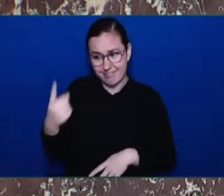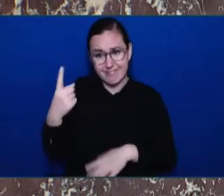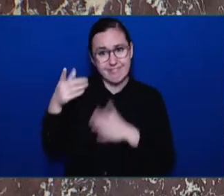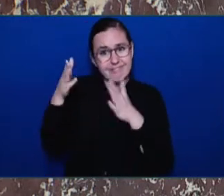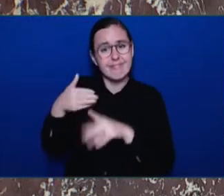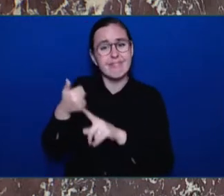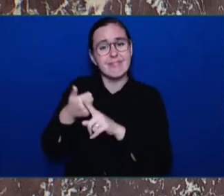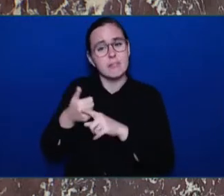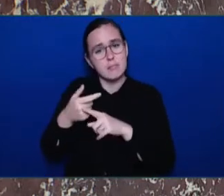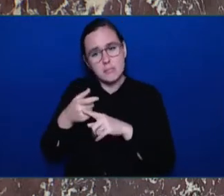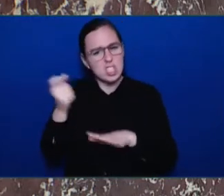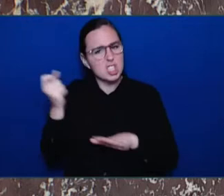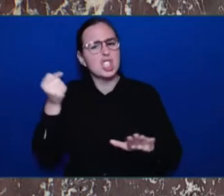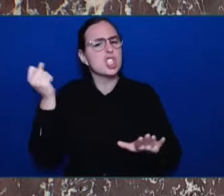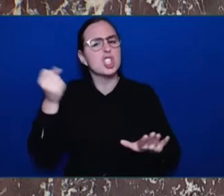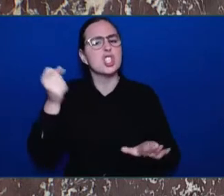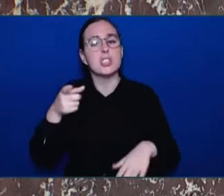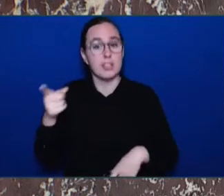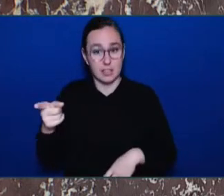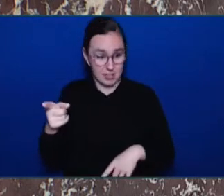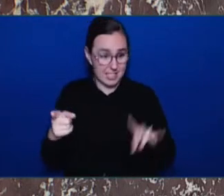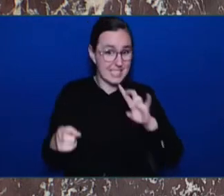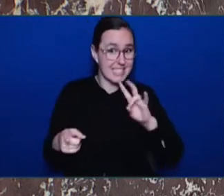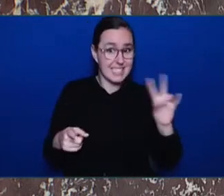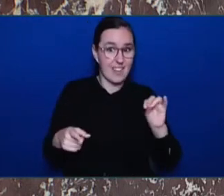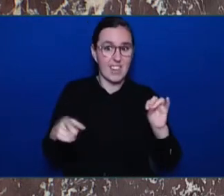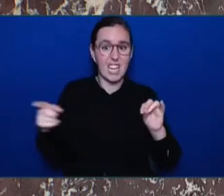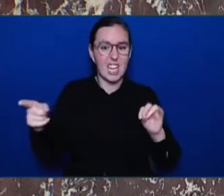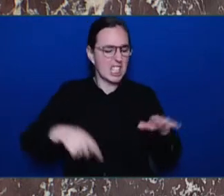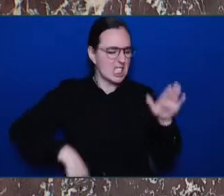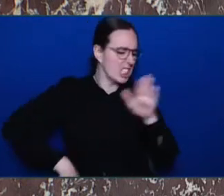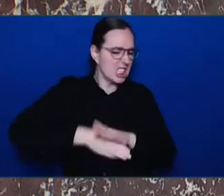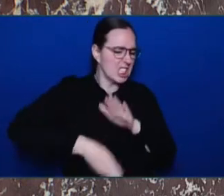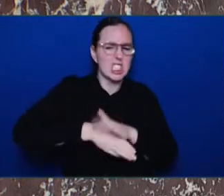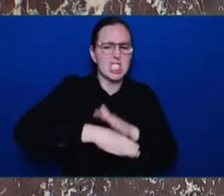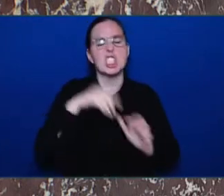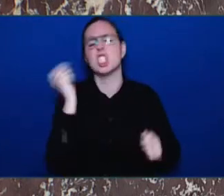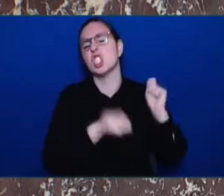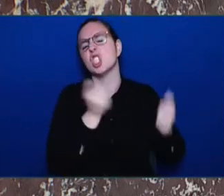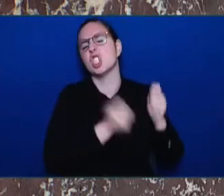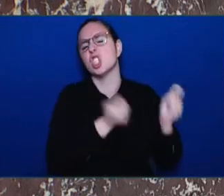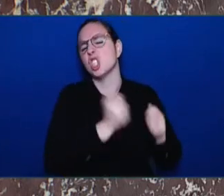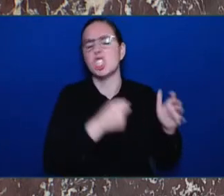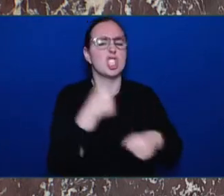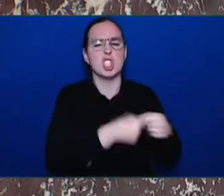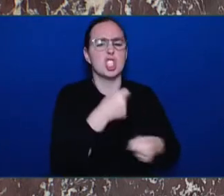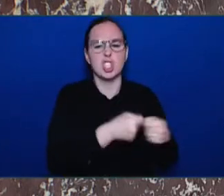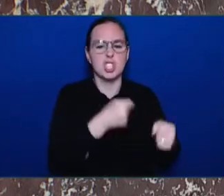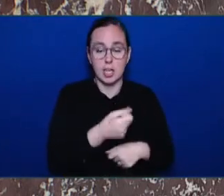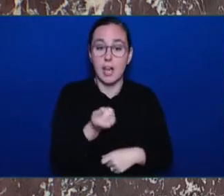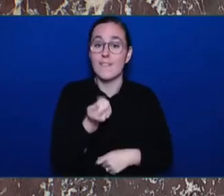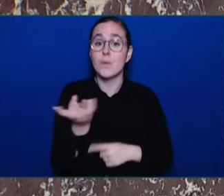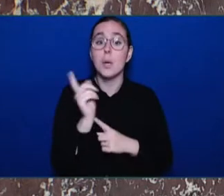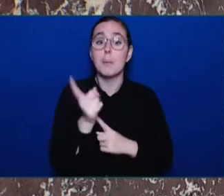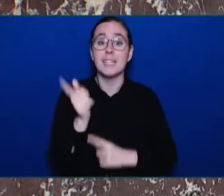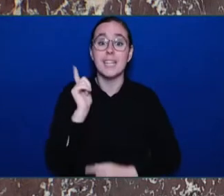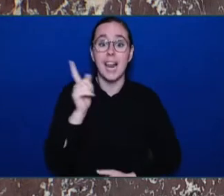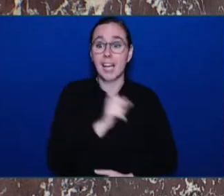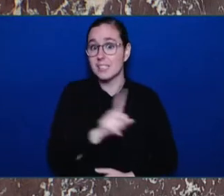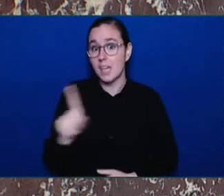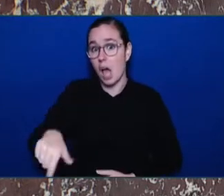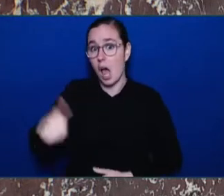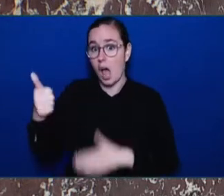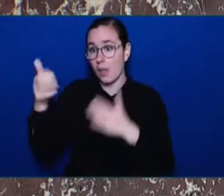approached a woman from behind and punched her in the face. But he wasn't done there yet, sir. No, no, no. Then an hour and a half later, he stabbed.